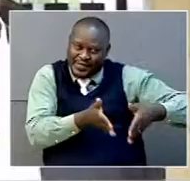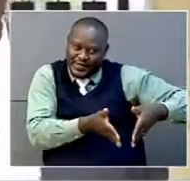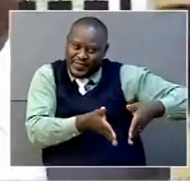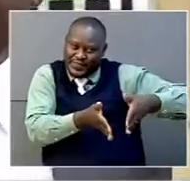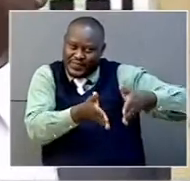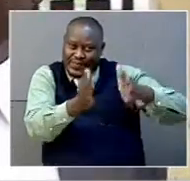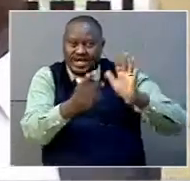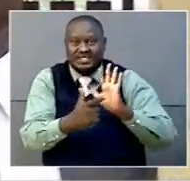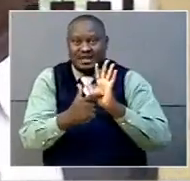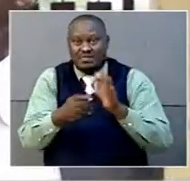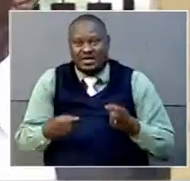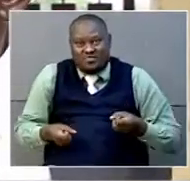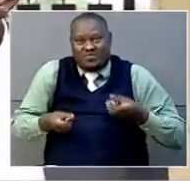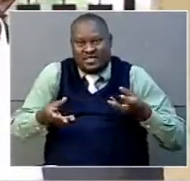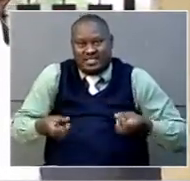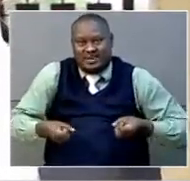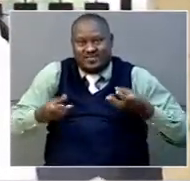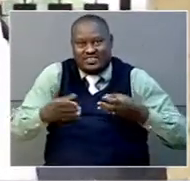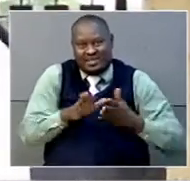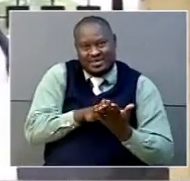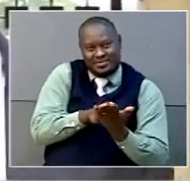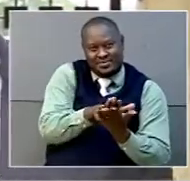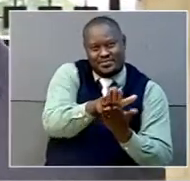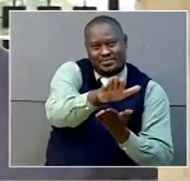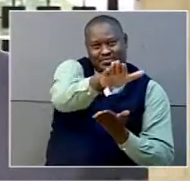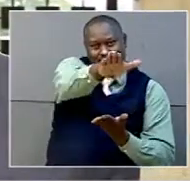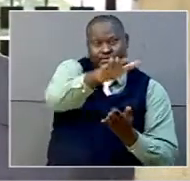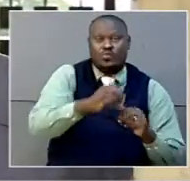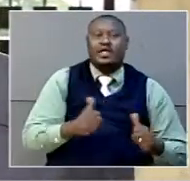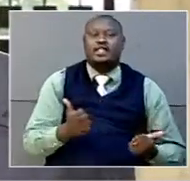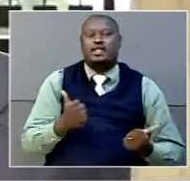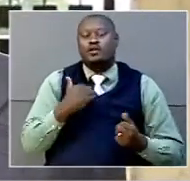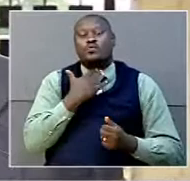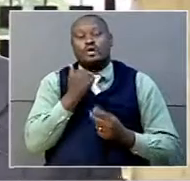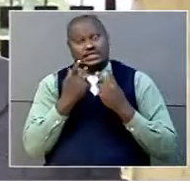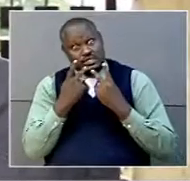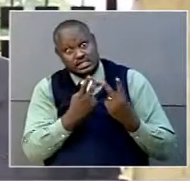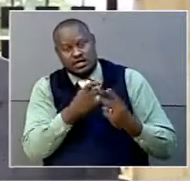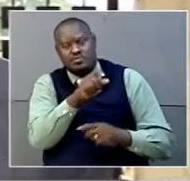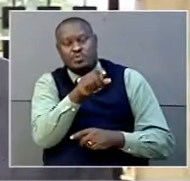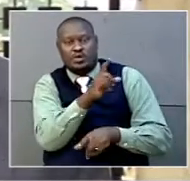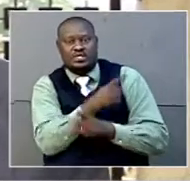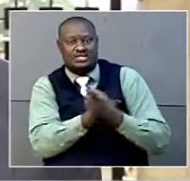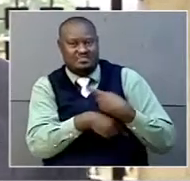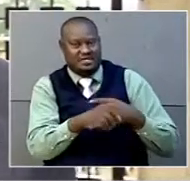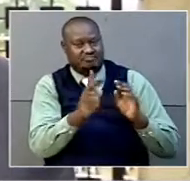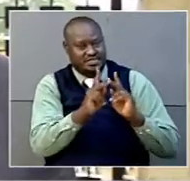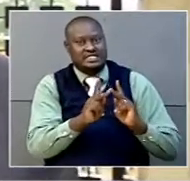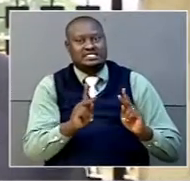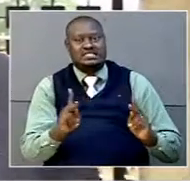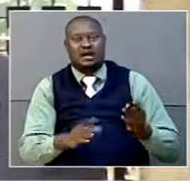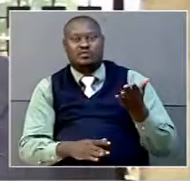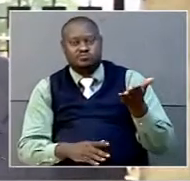for instance, a chair, you can just roll across. That is to make sure that persons with disability, but also maybe